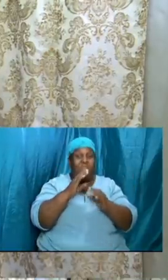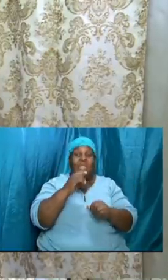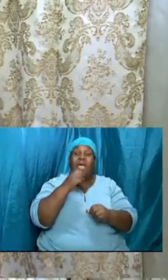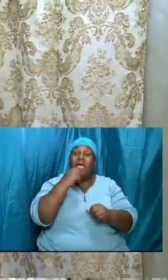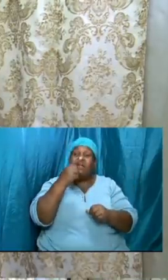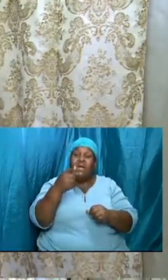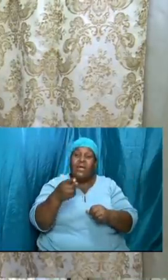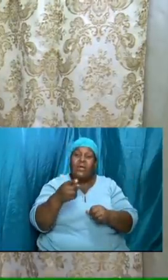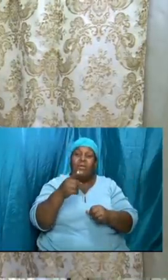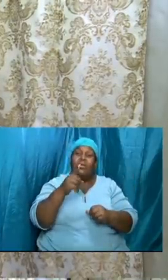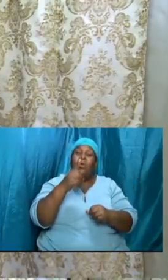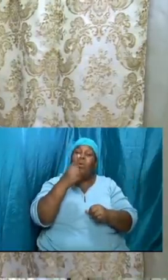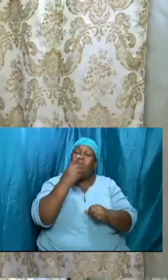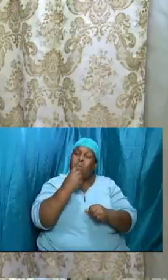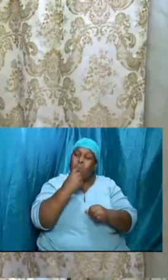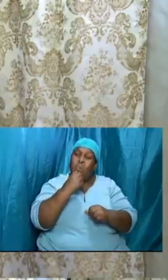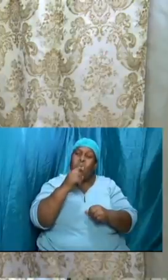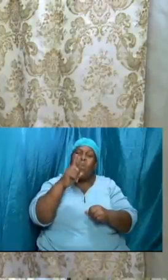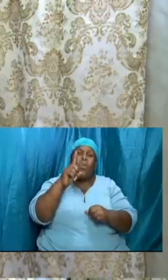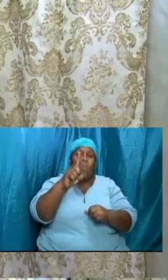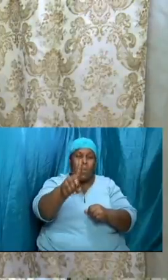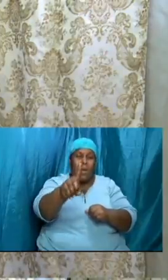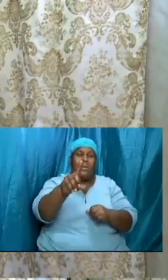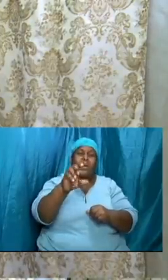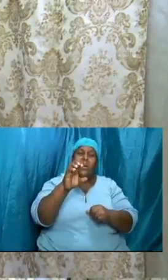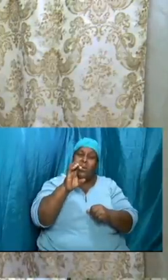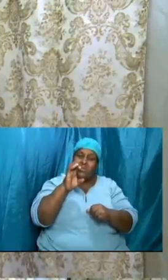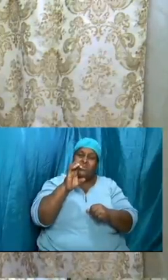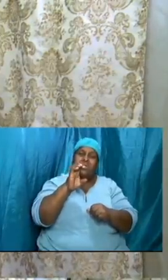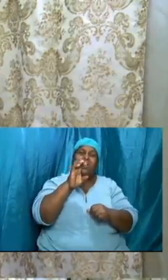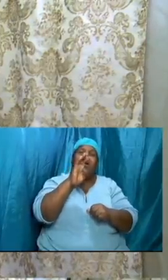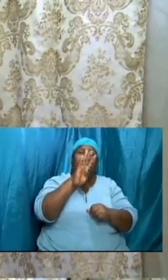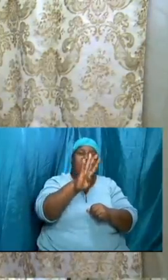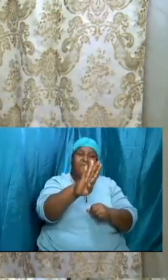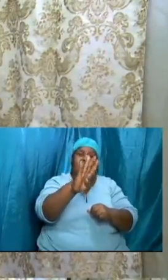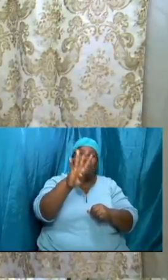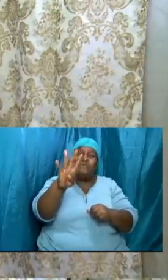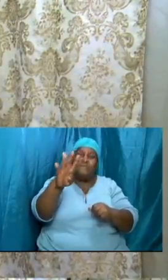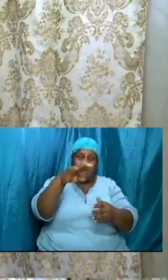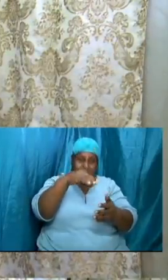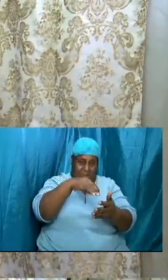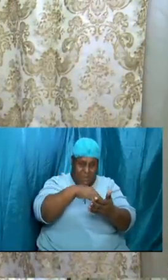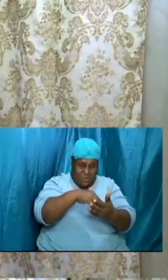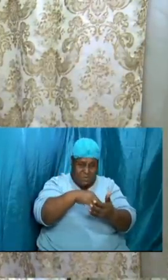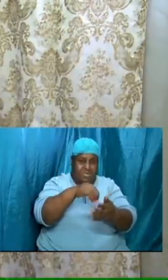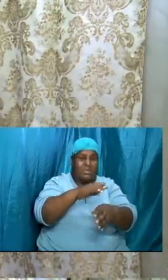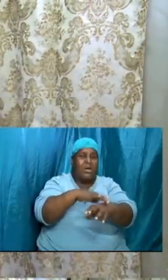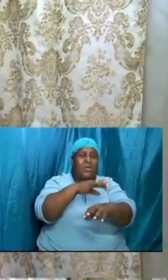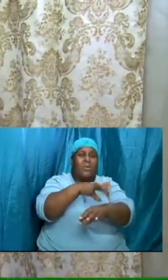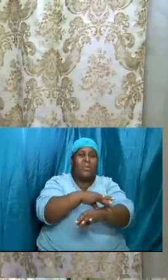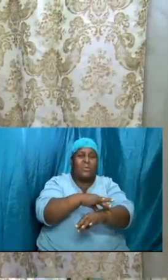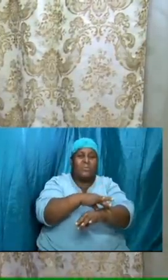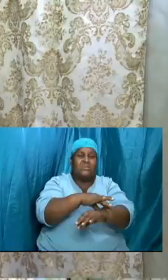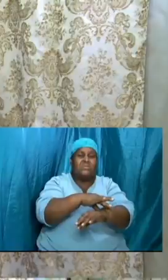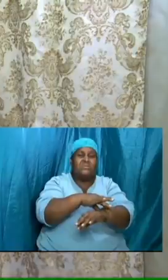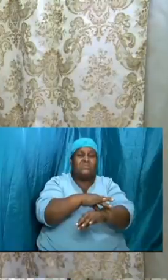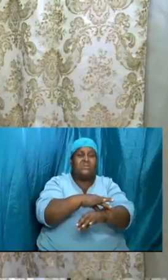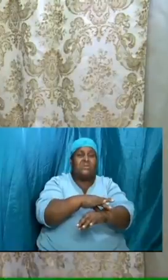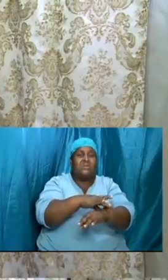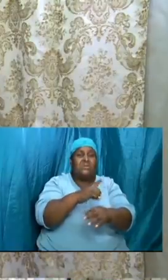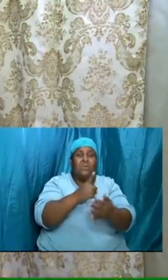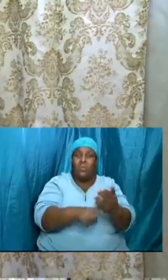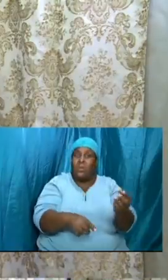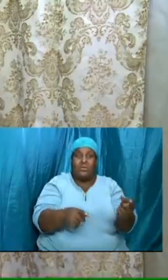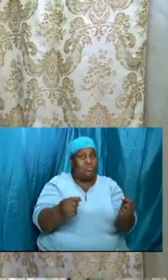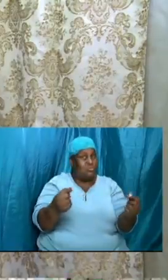144 000 that remain on earth be and what will they be doing you know folks are